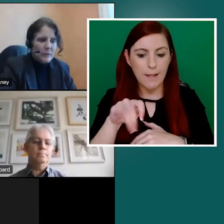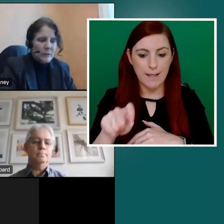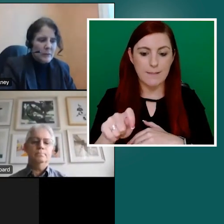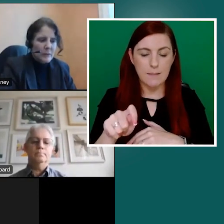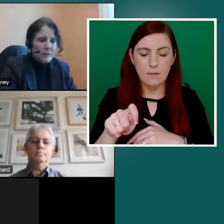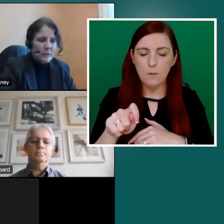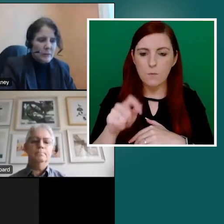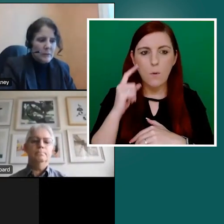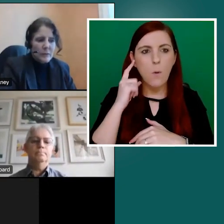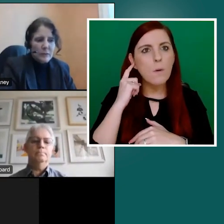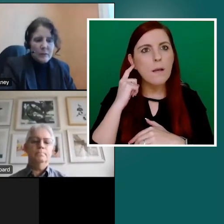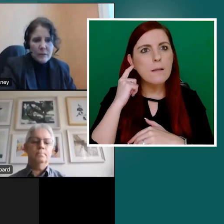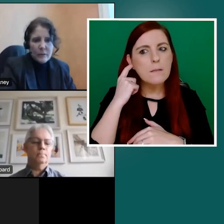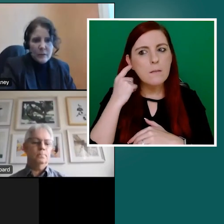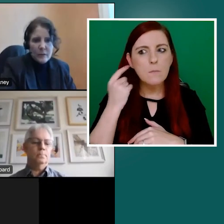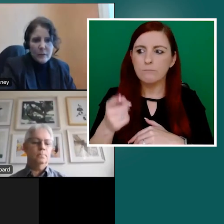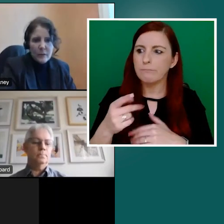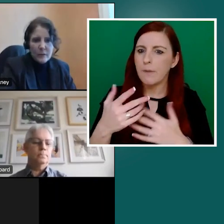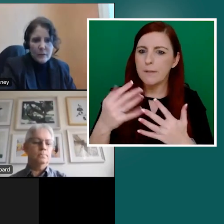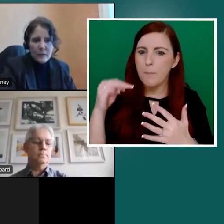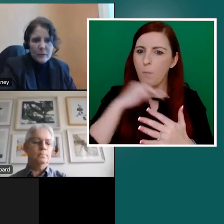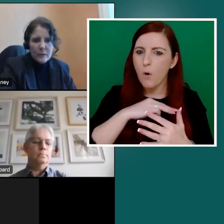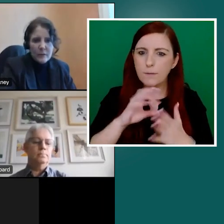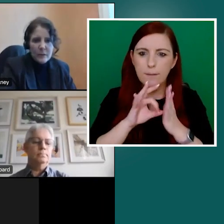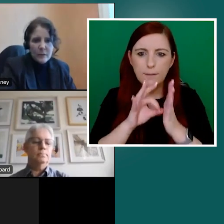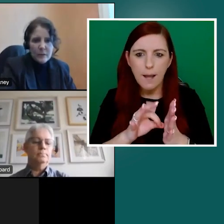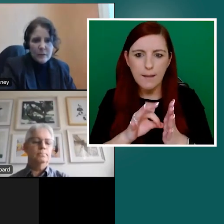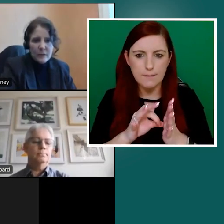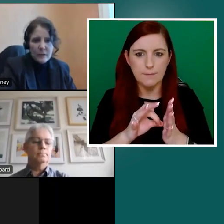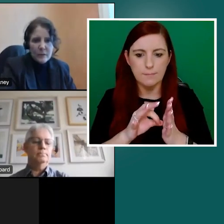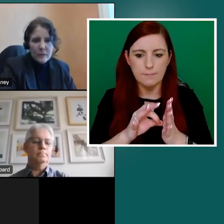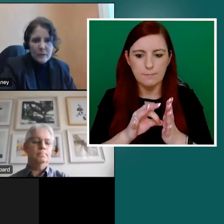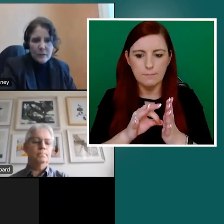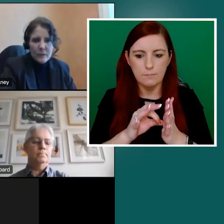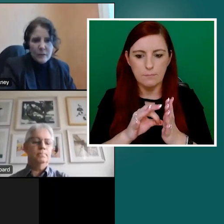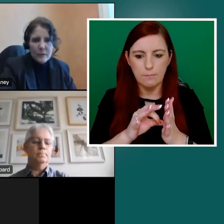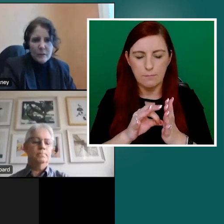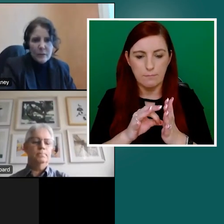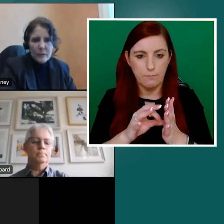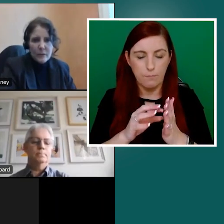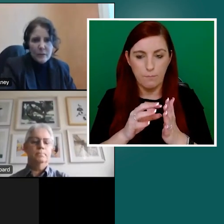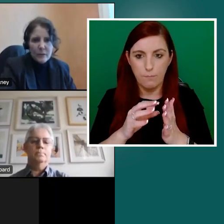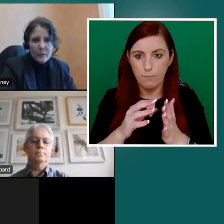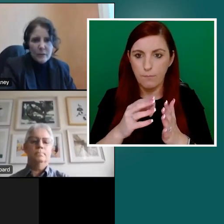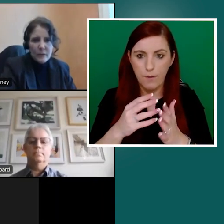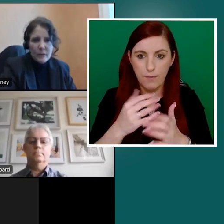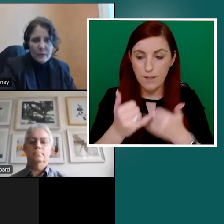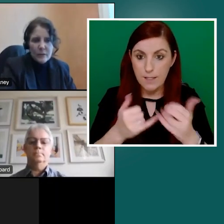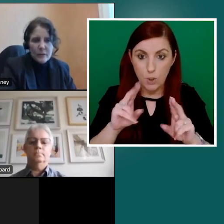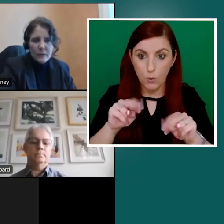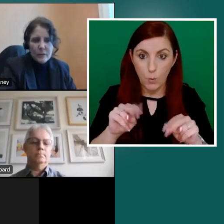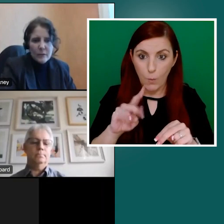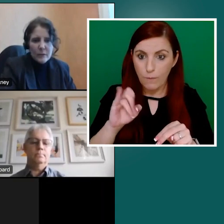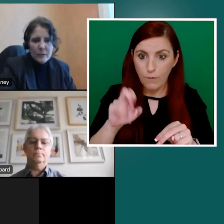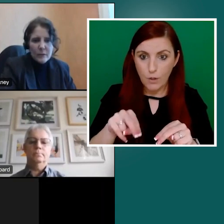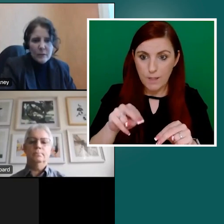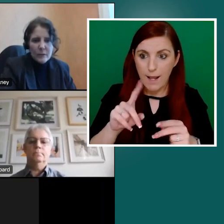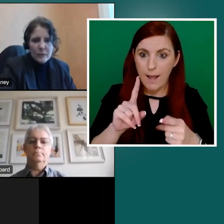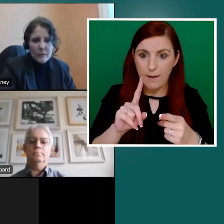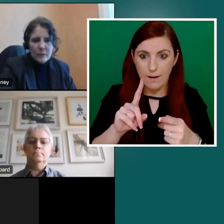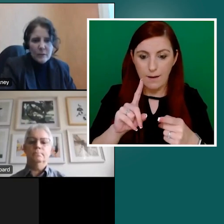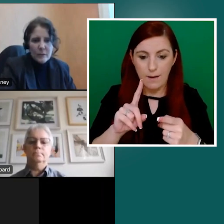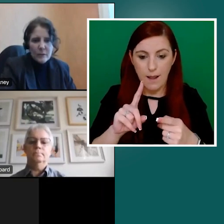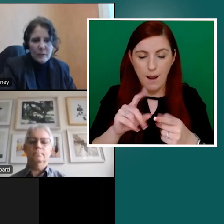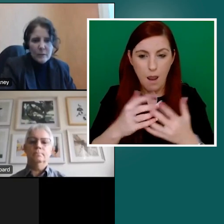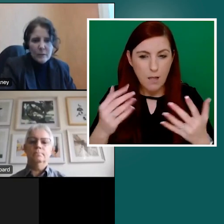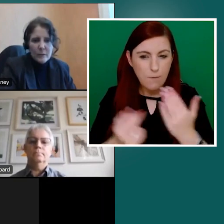previous one has been a really vital guide to us over, over quite a number of years now, the new version, a lot of the updates were driven